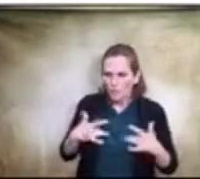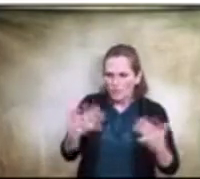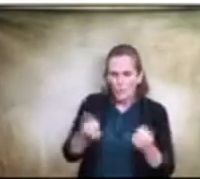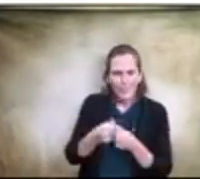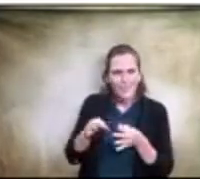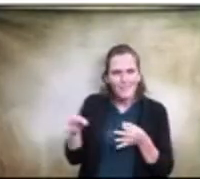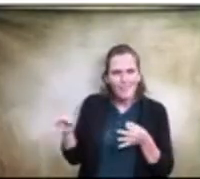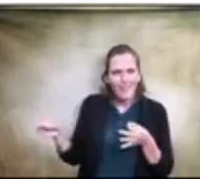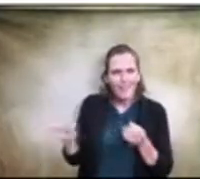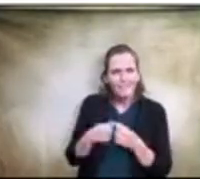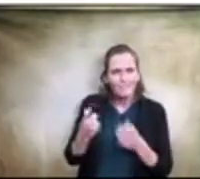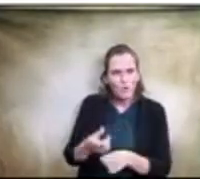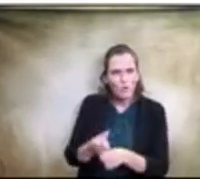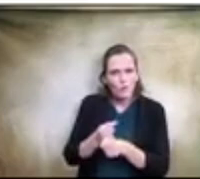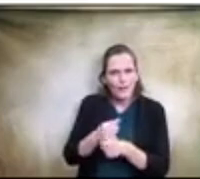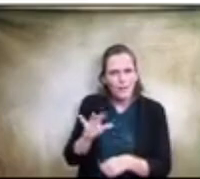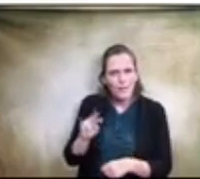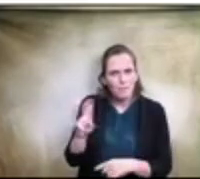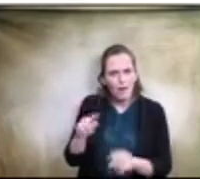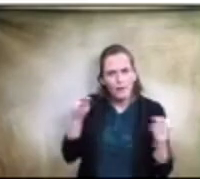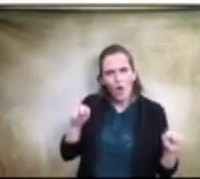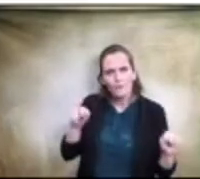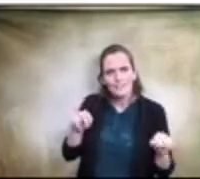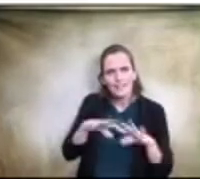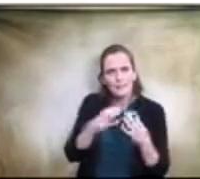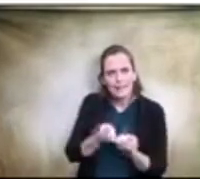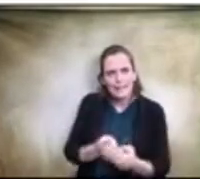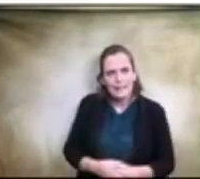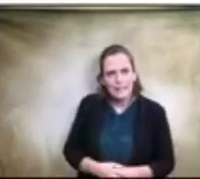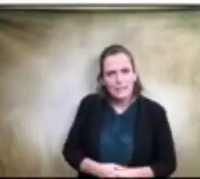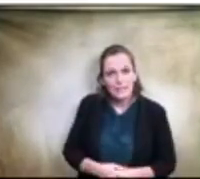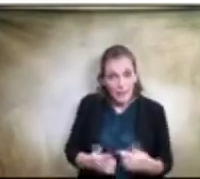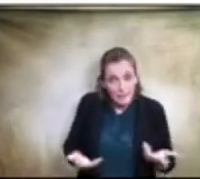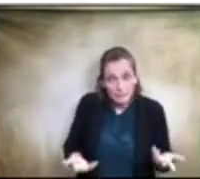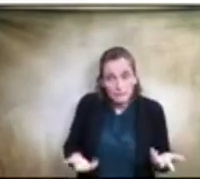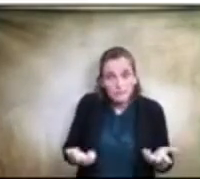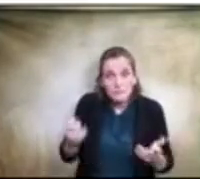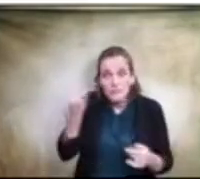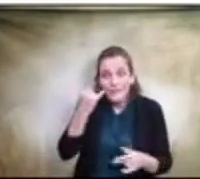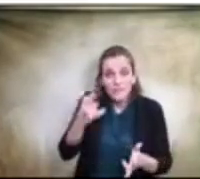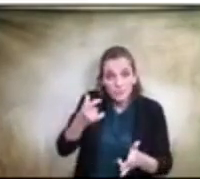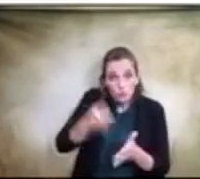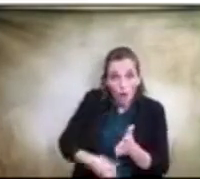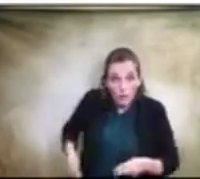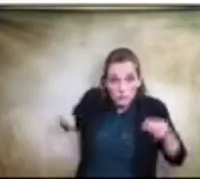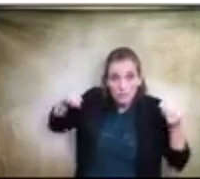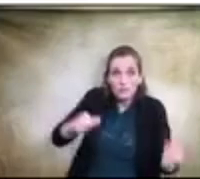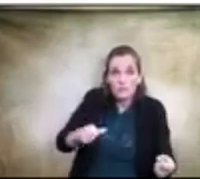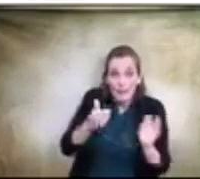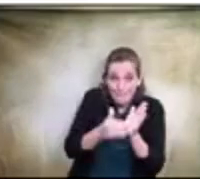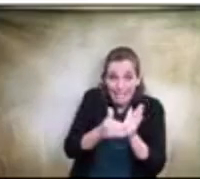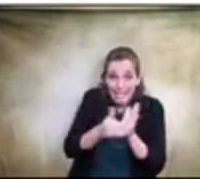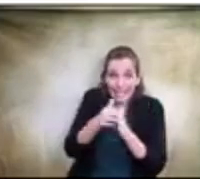the bond oversight committee. Um, it's millions and millions of dollars. If, if that, well,